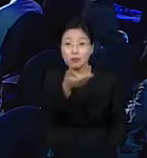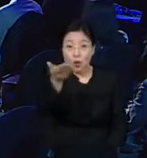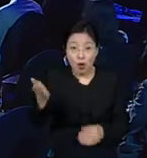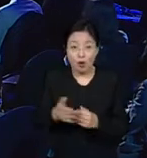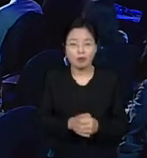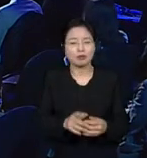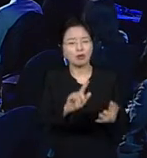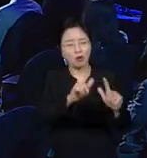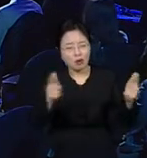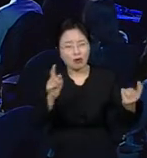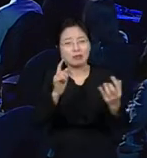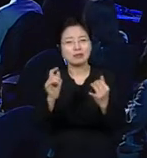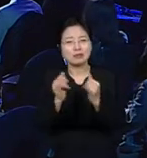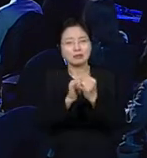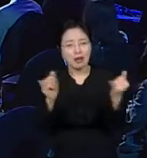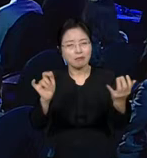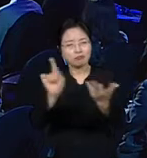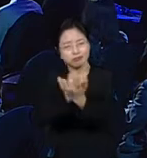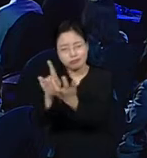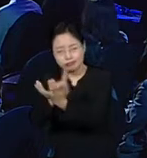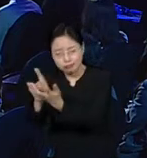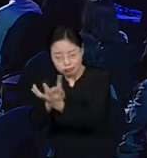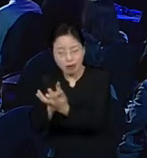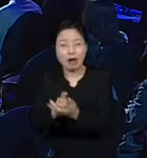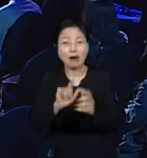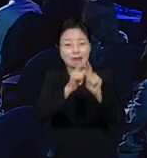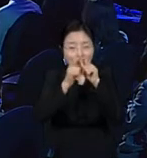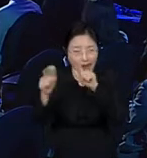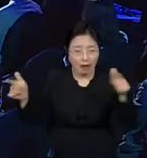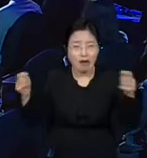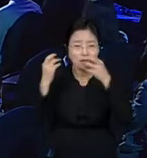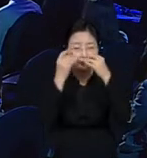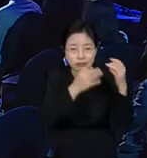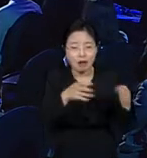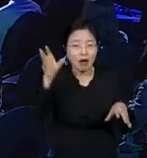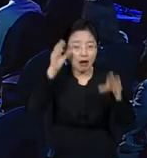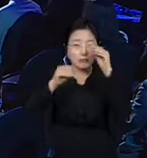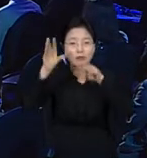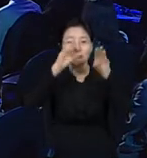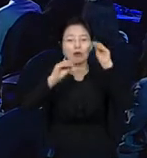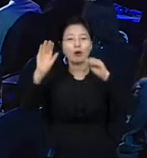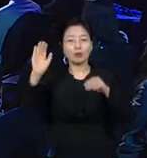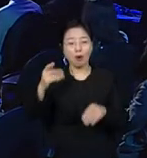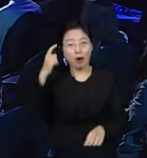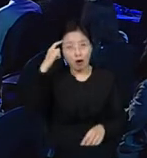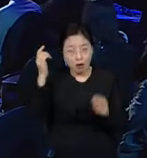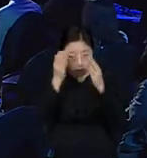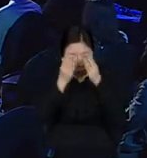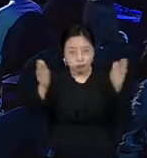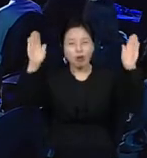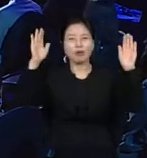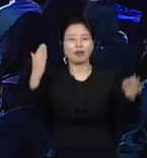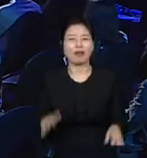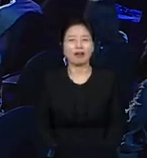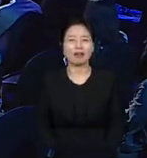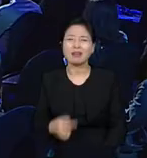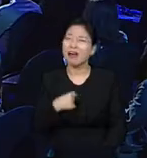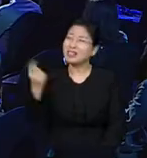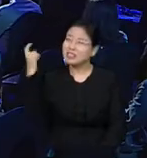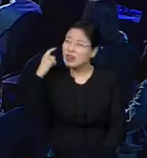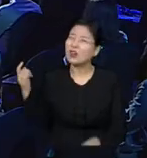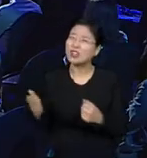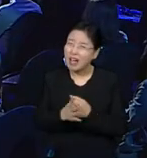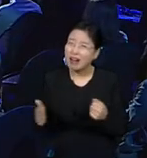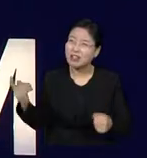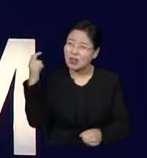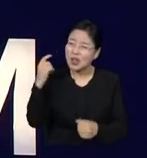diversity, you're doing it on an informed basis and not because of what you heard somewhere else but because you actually met the person.